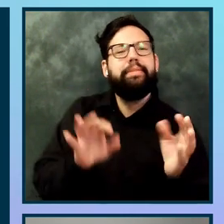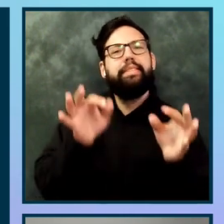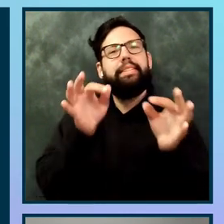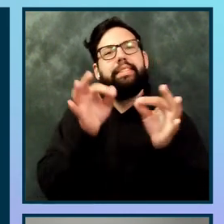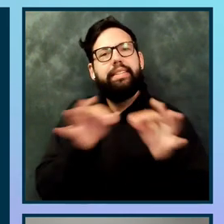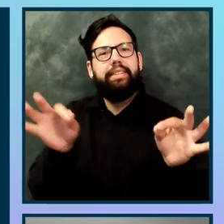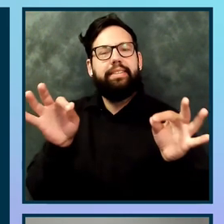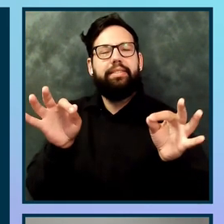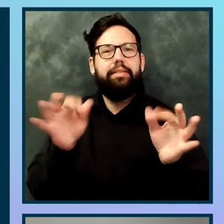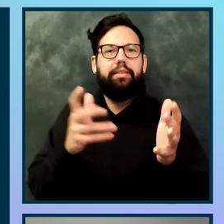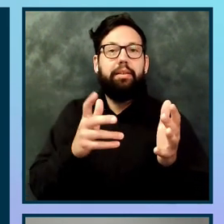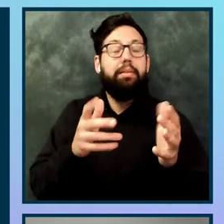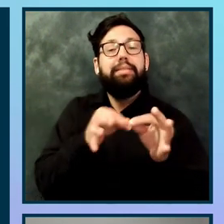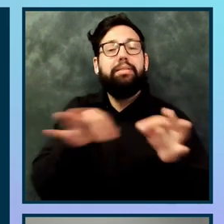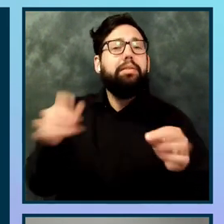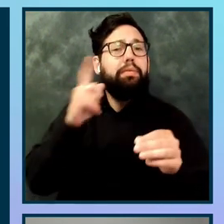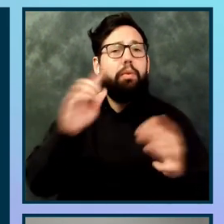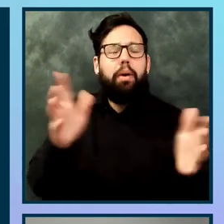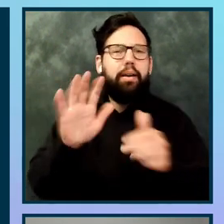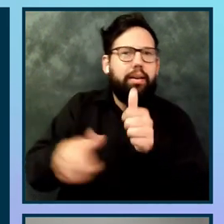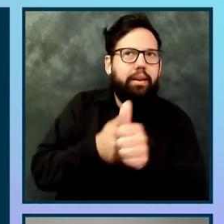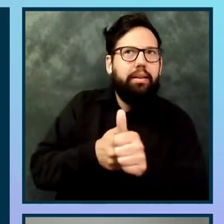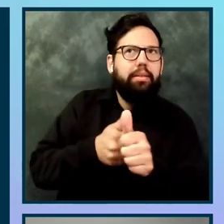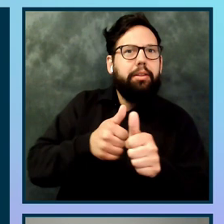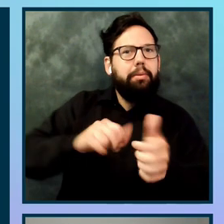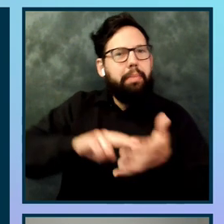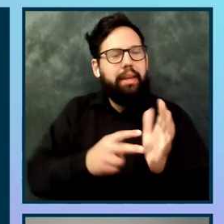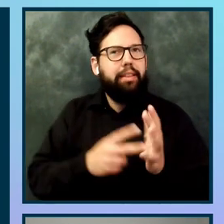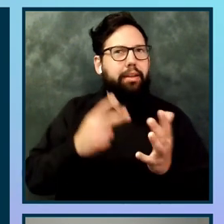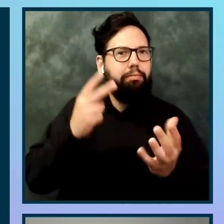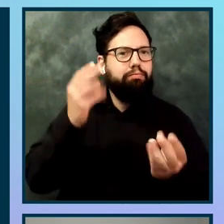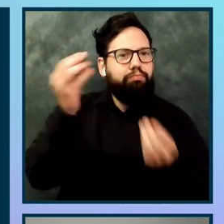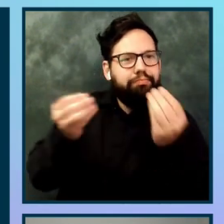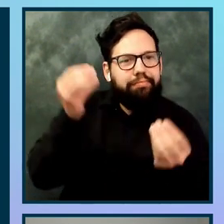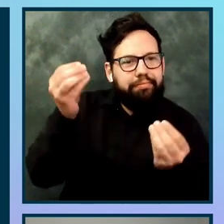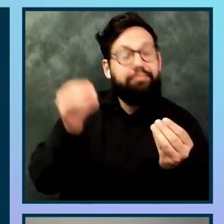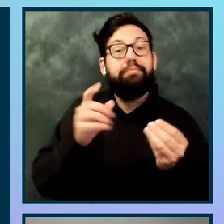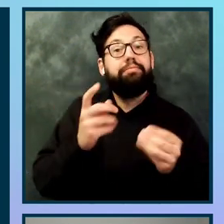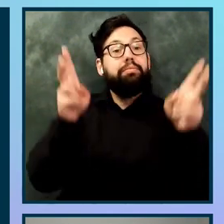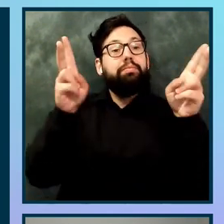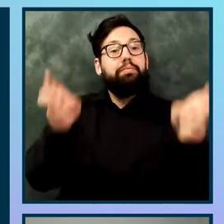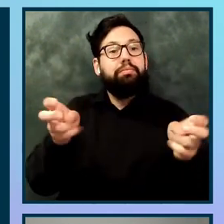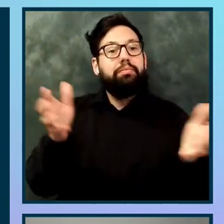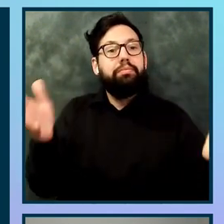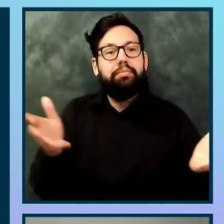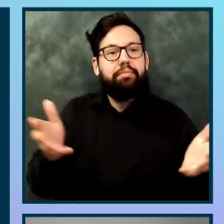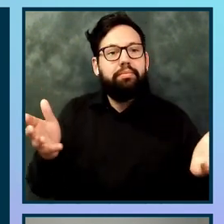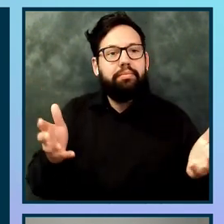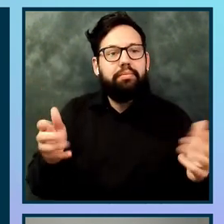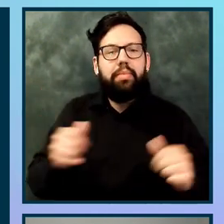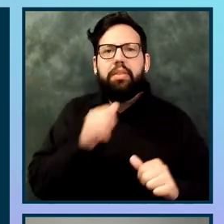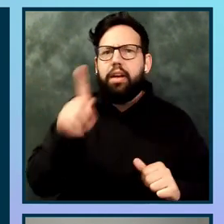of accessibility. There's one by Trenton Moss that once said, it's not just about disabled